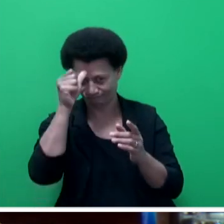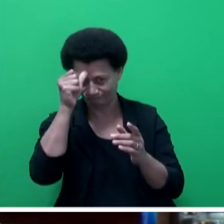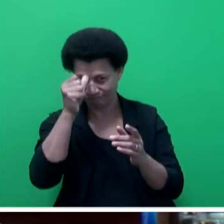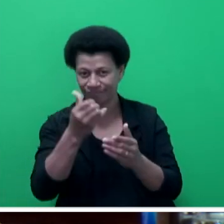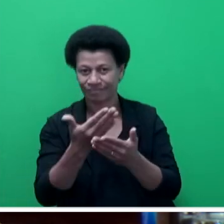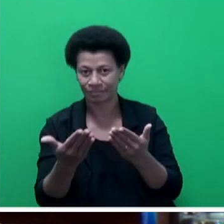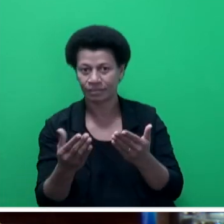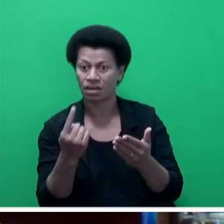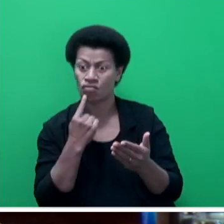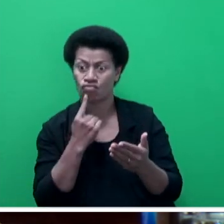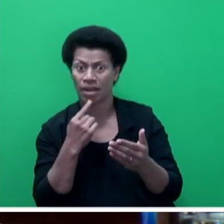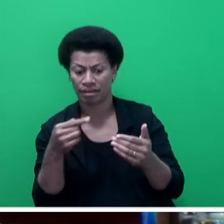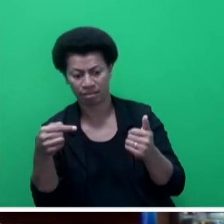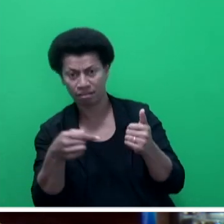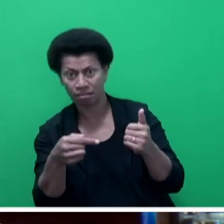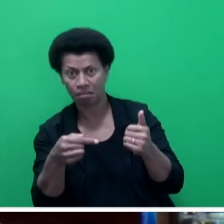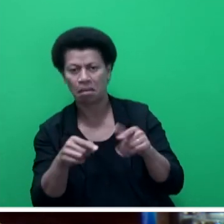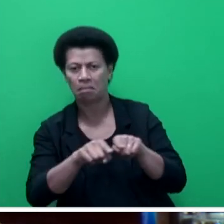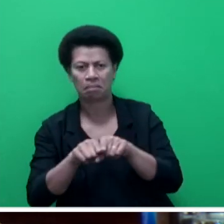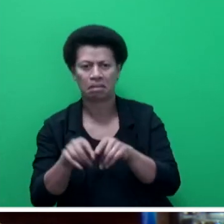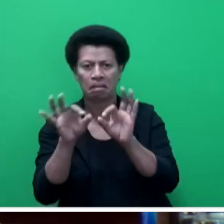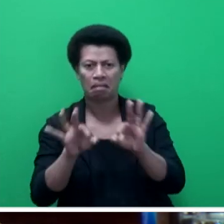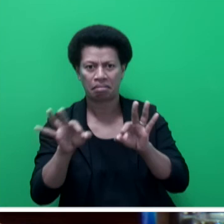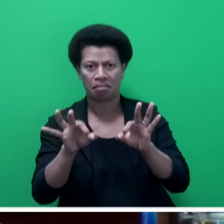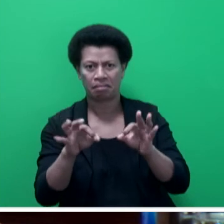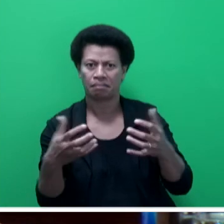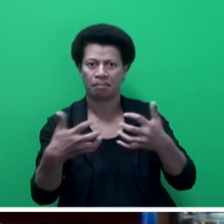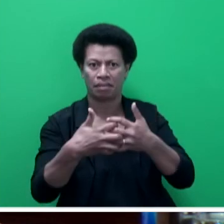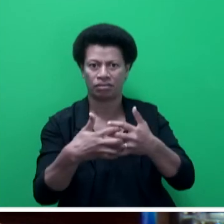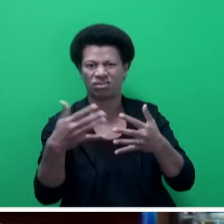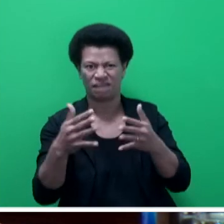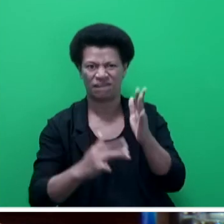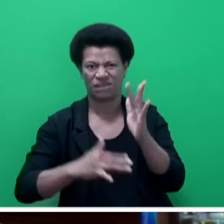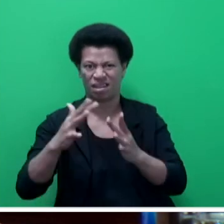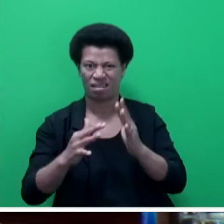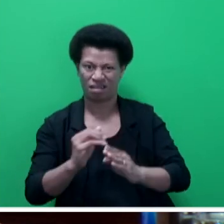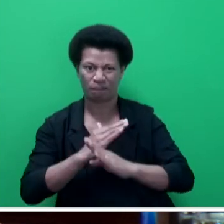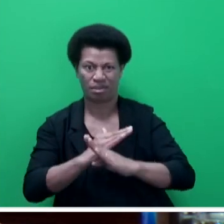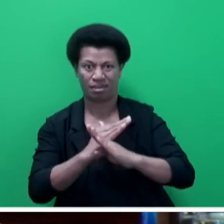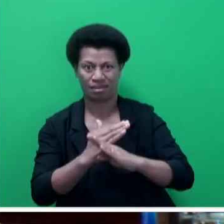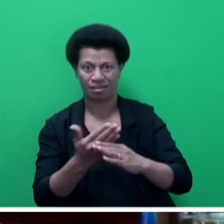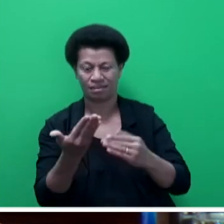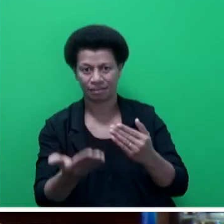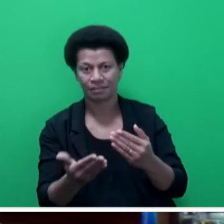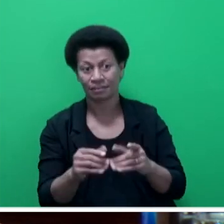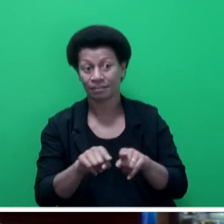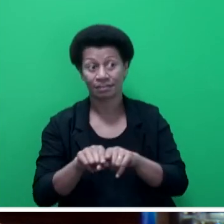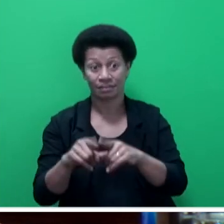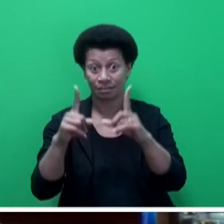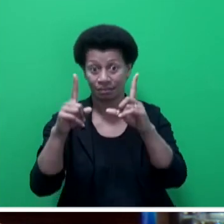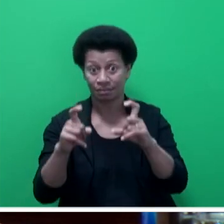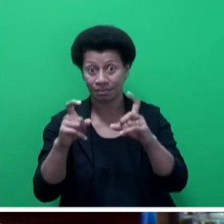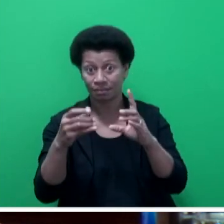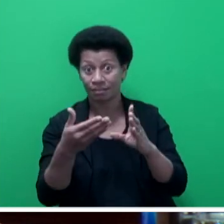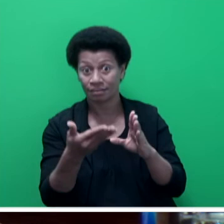represents non-compliance to fire safety. Mr Speaker, sir, this basically provides a snapshot on the fire